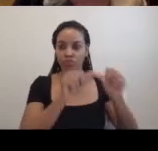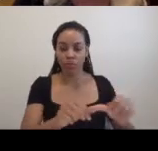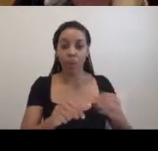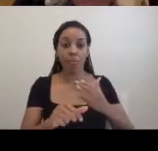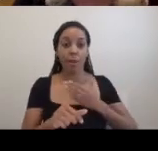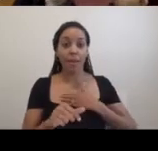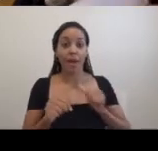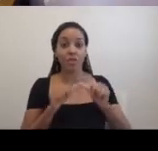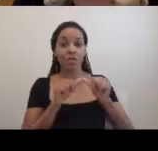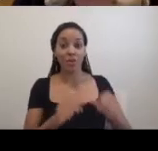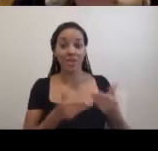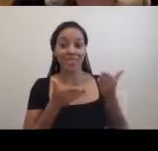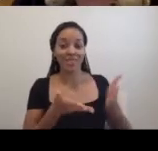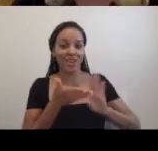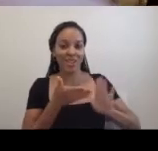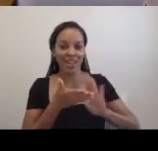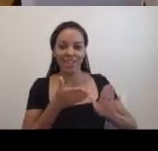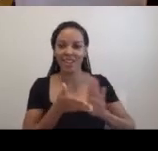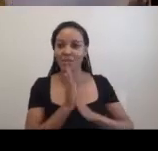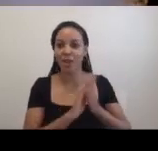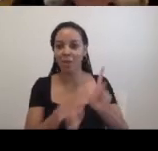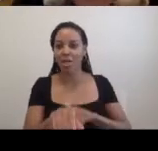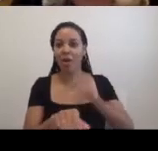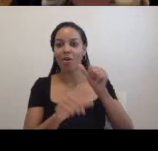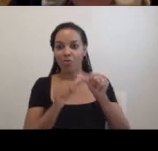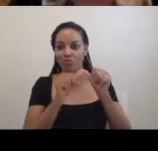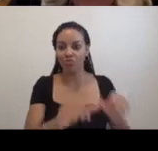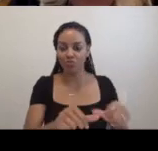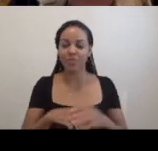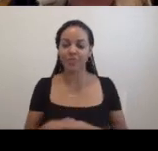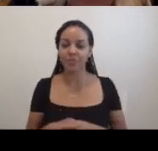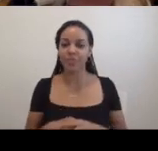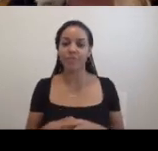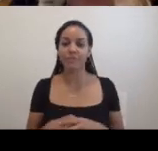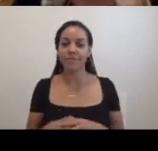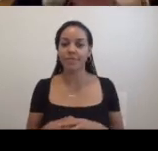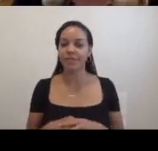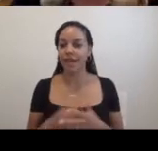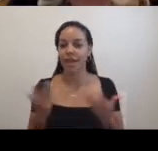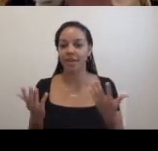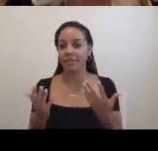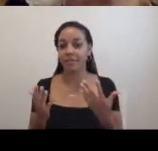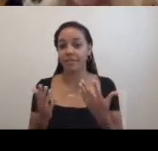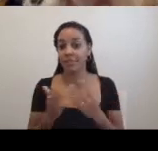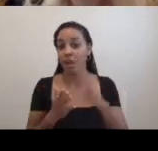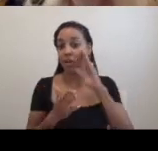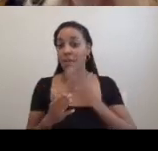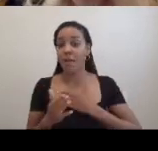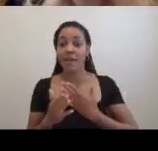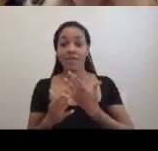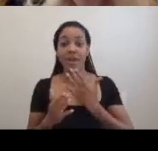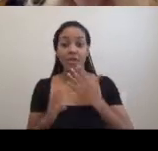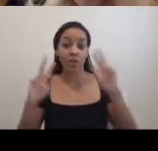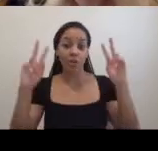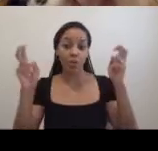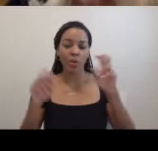at sanitation. It brought me my favorite motto, never give up.